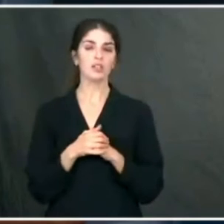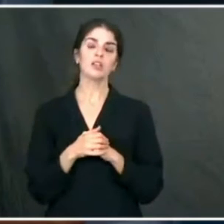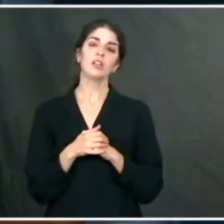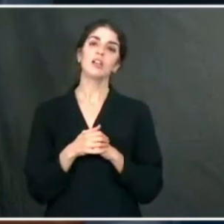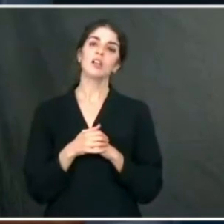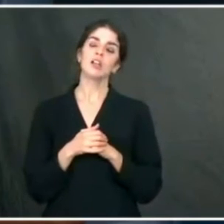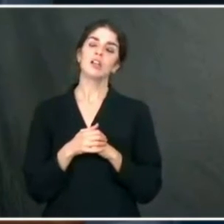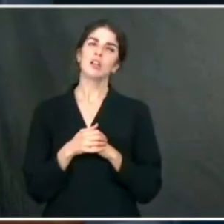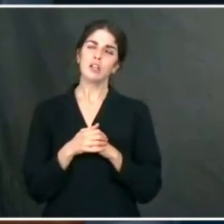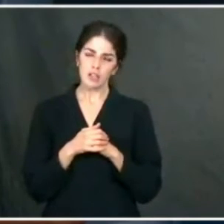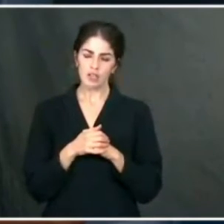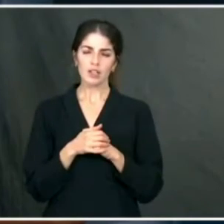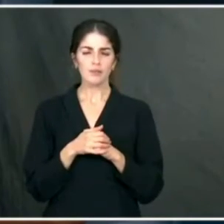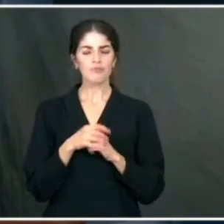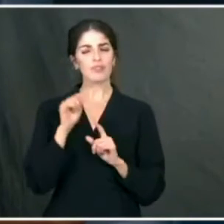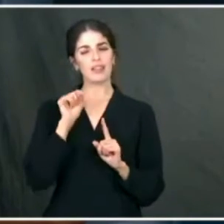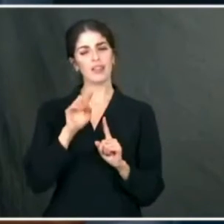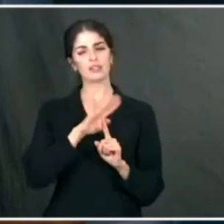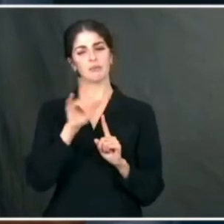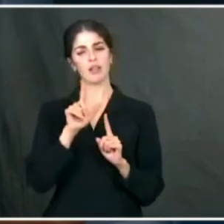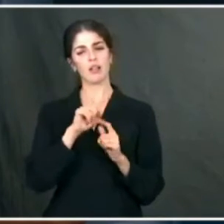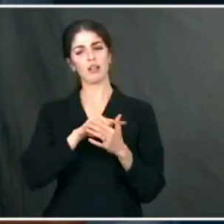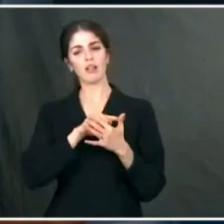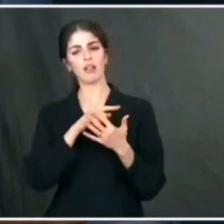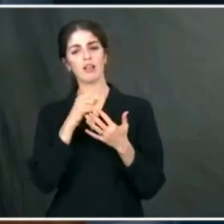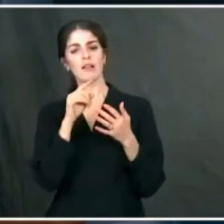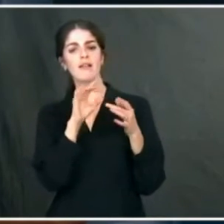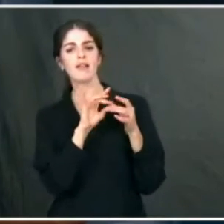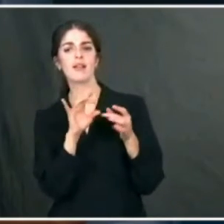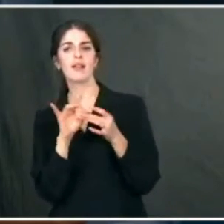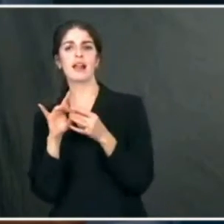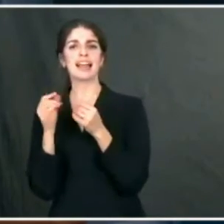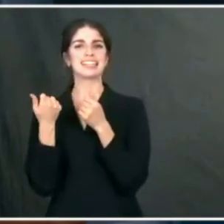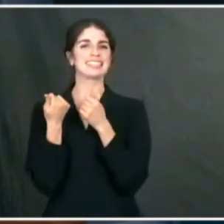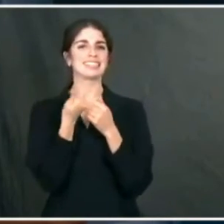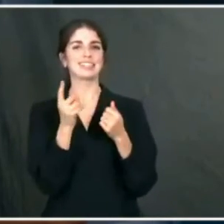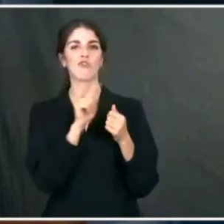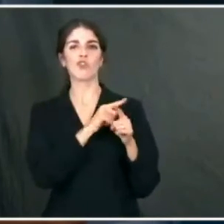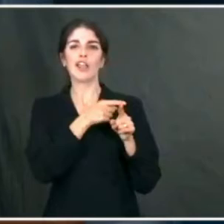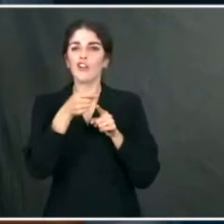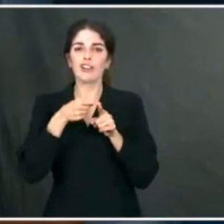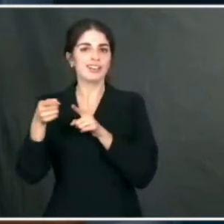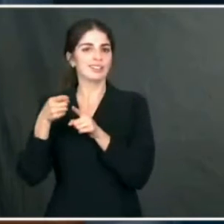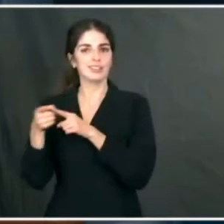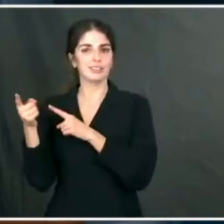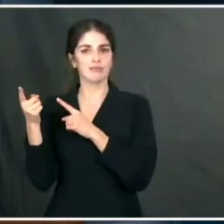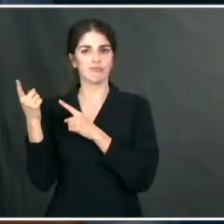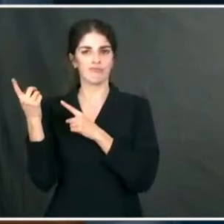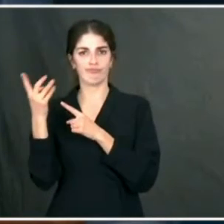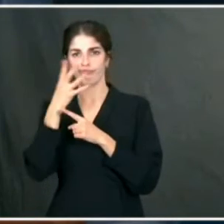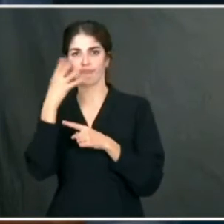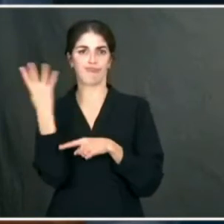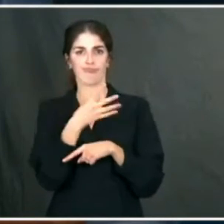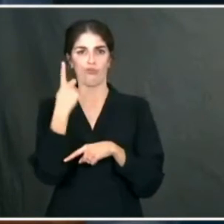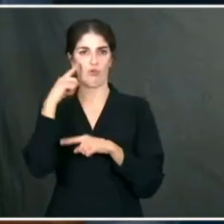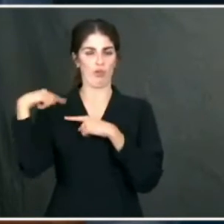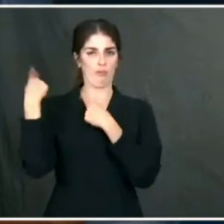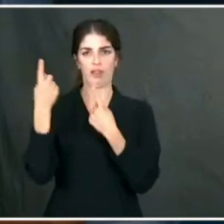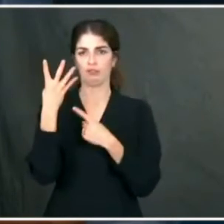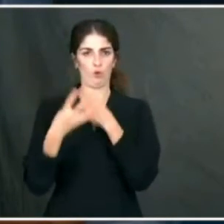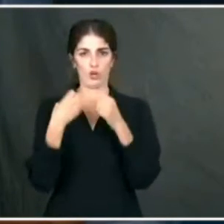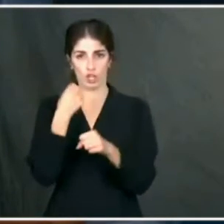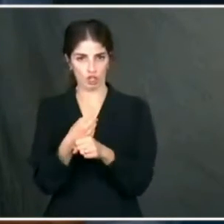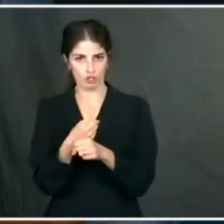that it is addressing a couple of areas that he doesn't feel have been effectively done in the past. The last four years, the immigration